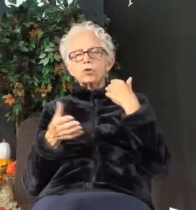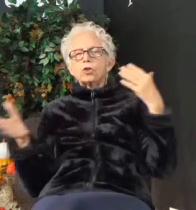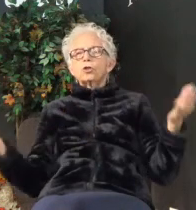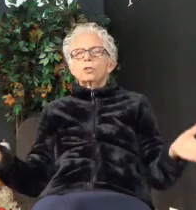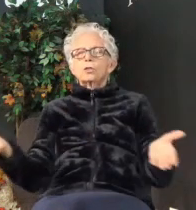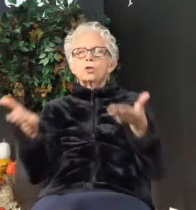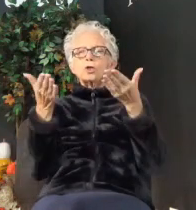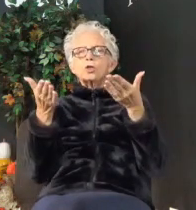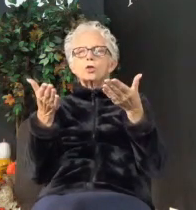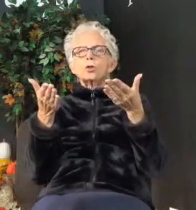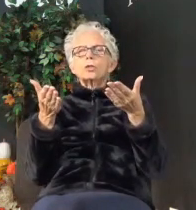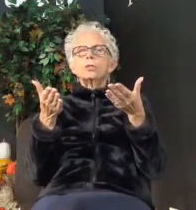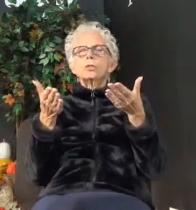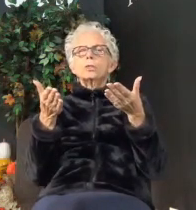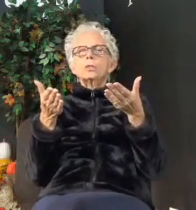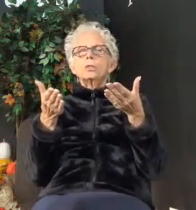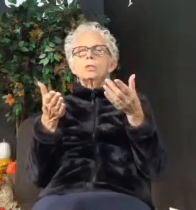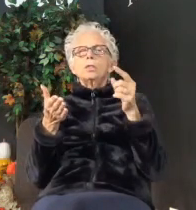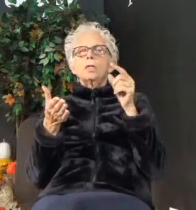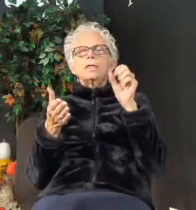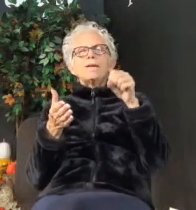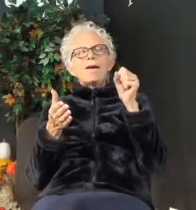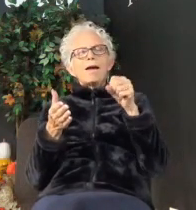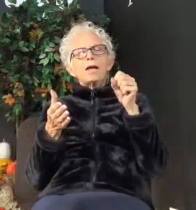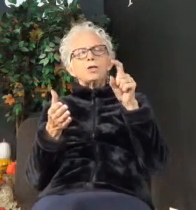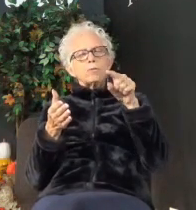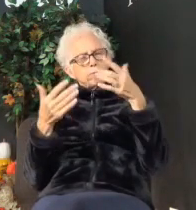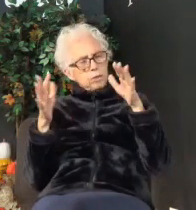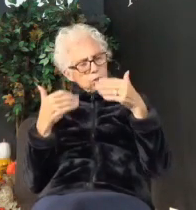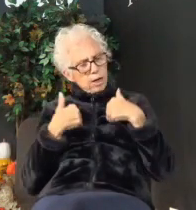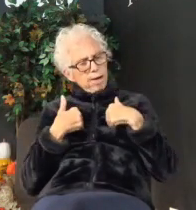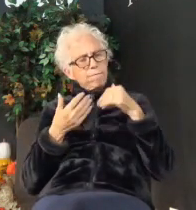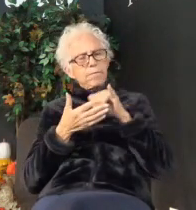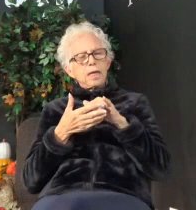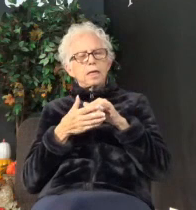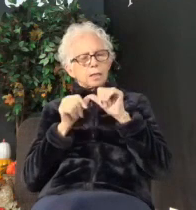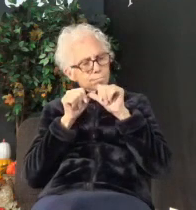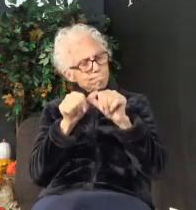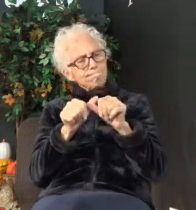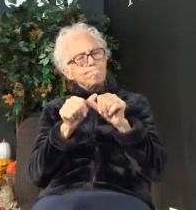that you would be like, yeah, you've got that right. Keep going.